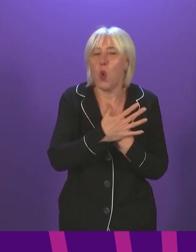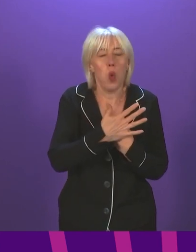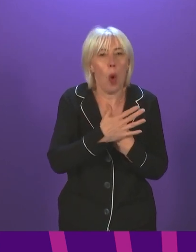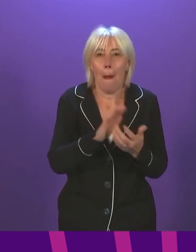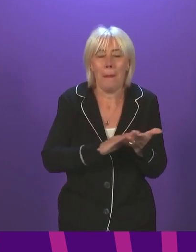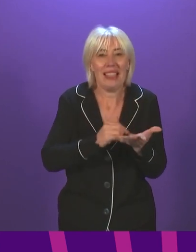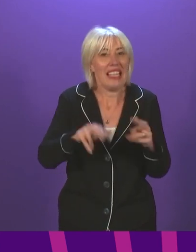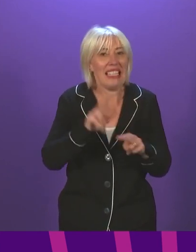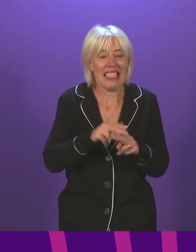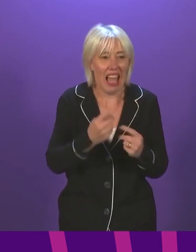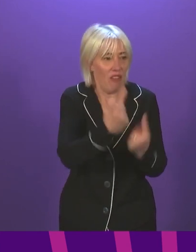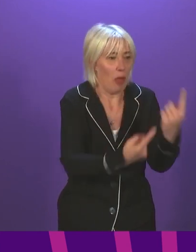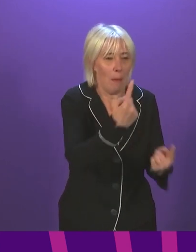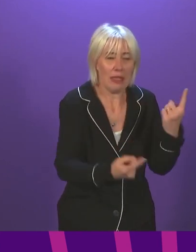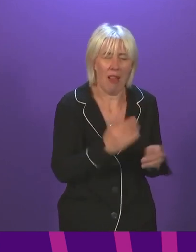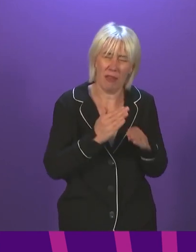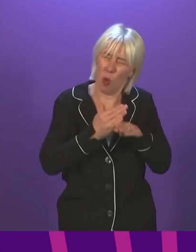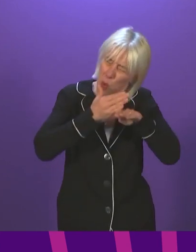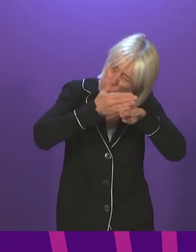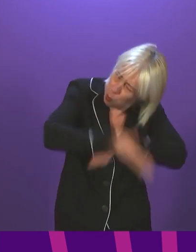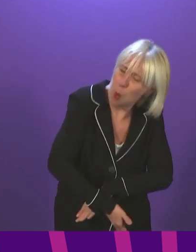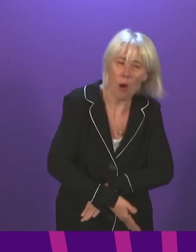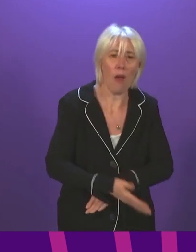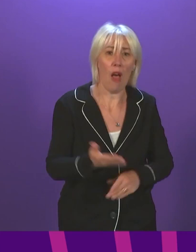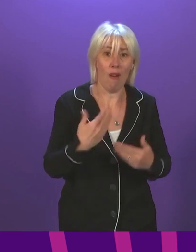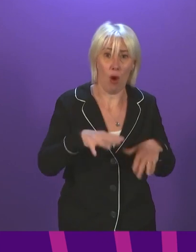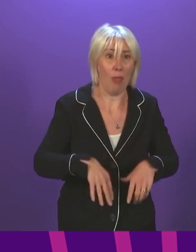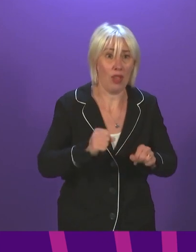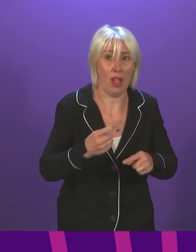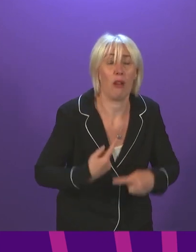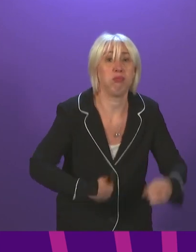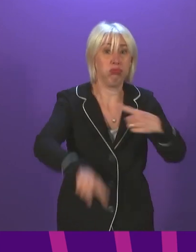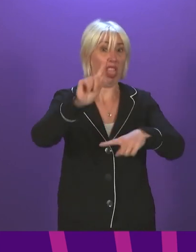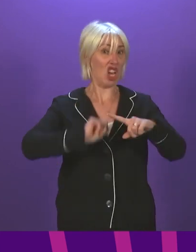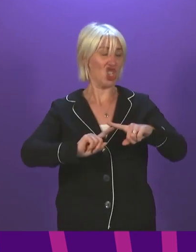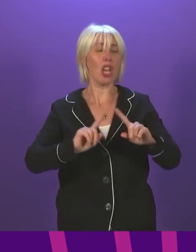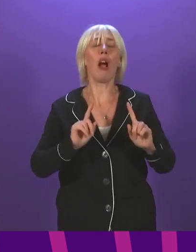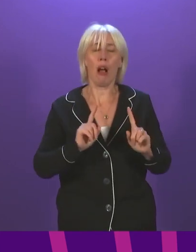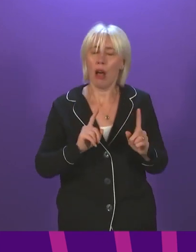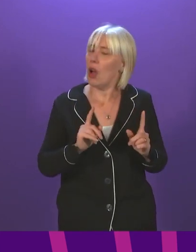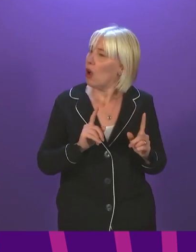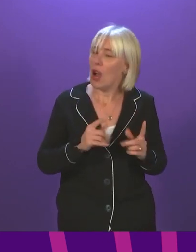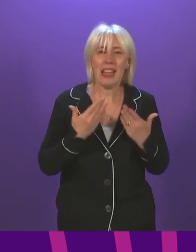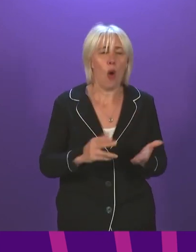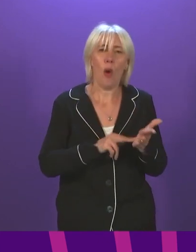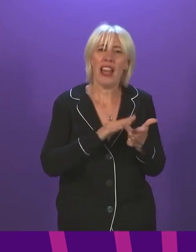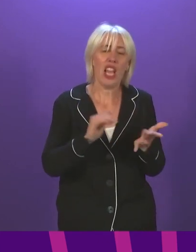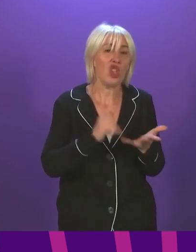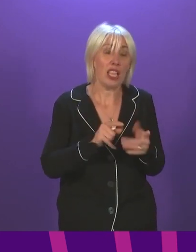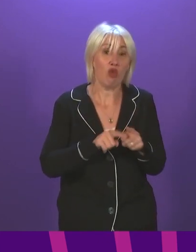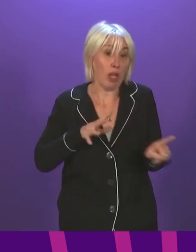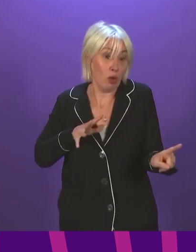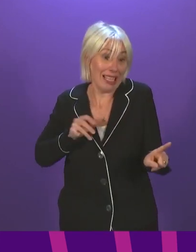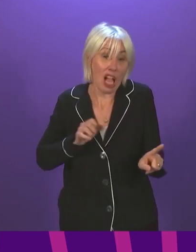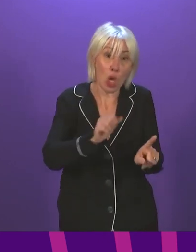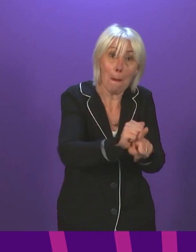staff who have, in many cases, been working flat out since the start of this pandemic. It comes at a time when the NHS is working to catch up